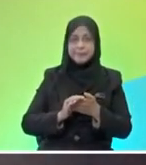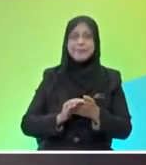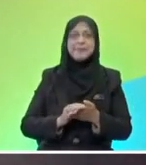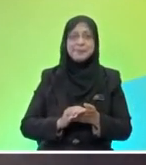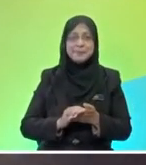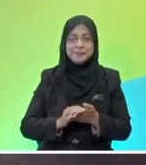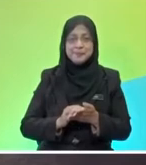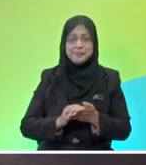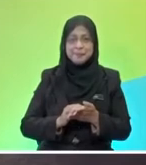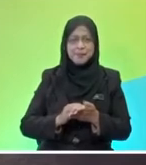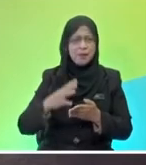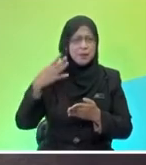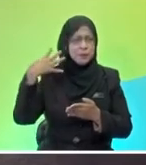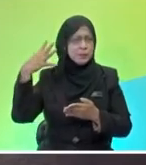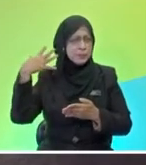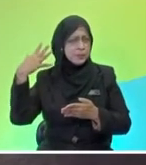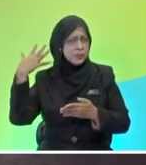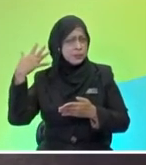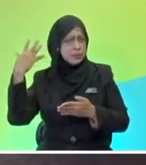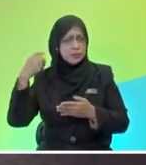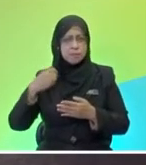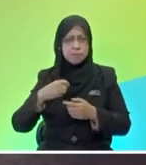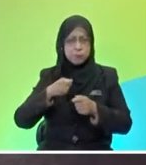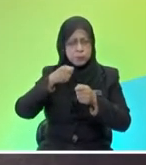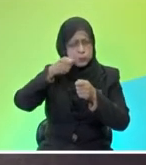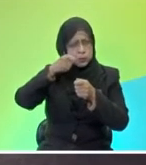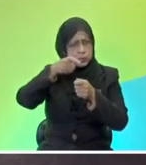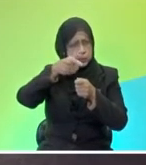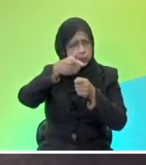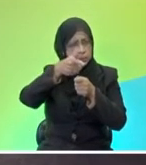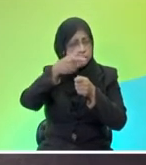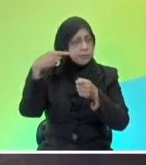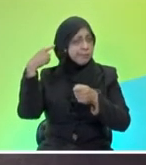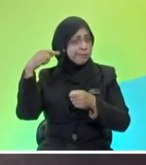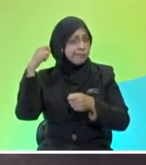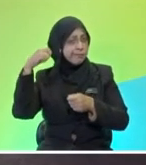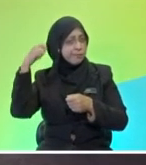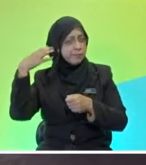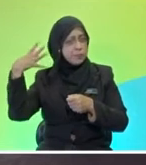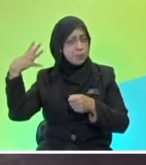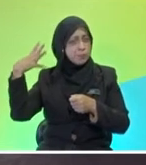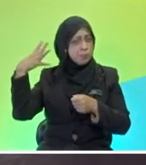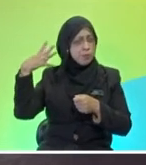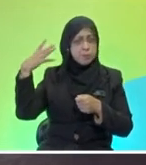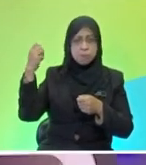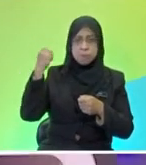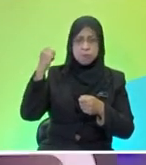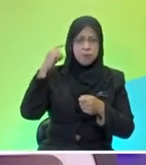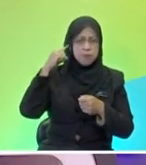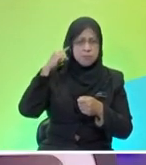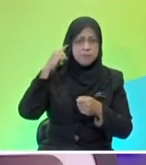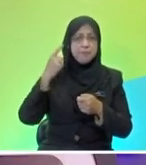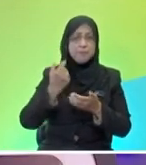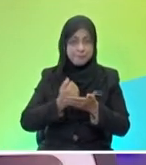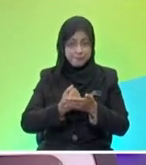the loud noise. Loud noise is produced when drilling. It is because of the frictional force. Therefore, it is wise.